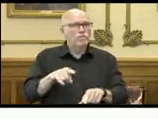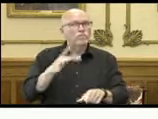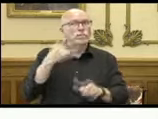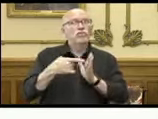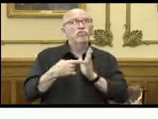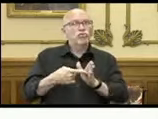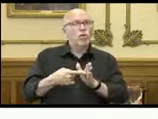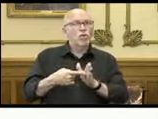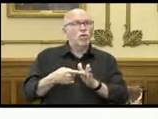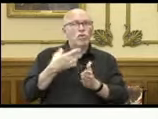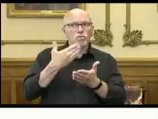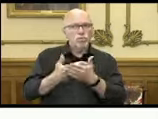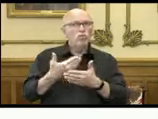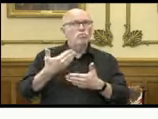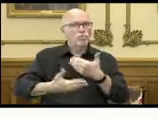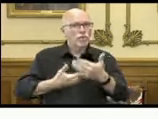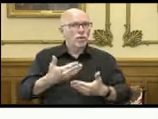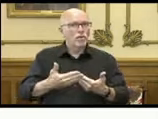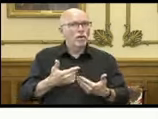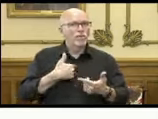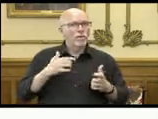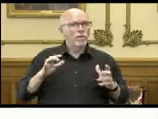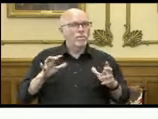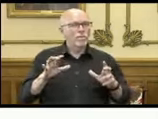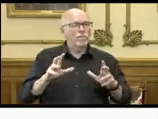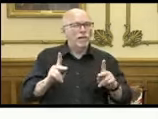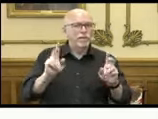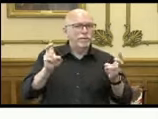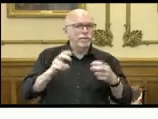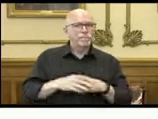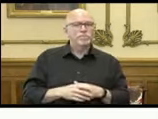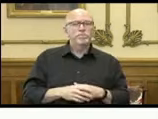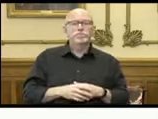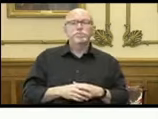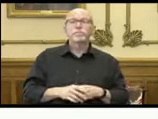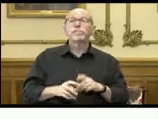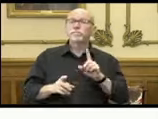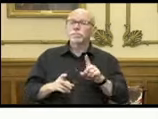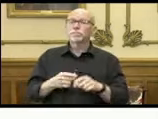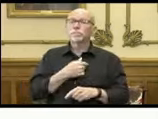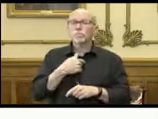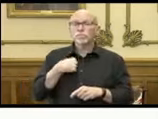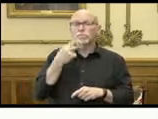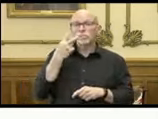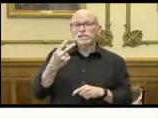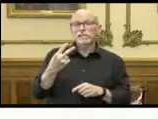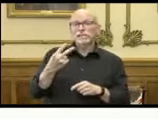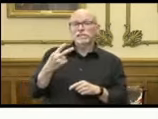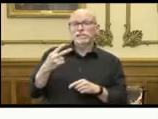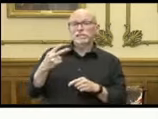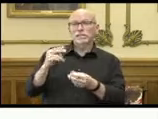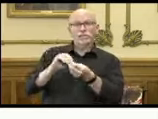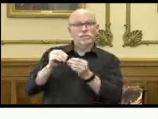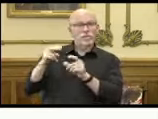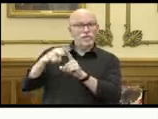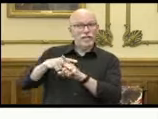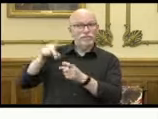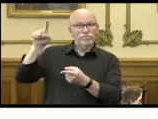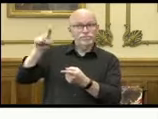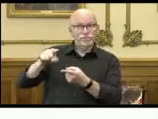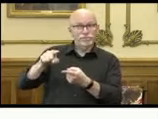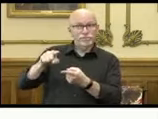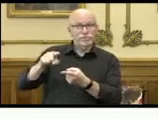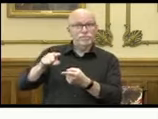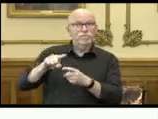good progress on where we're going. But although we've seen the initial claims drop, we'll probably